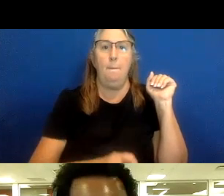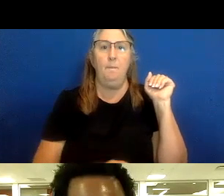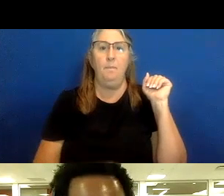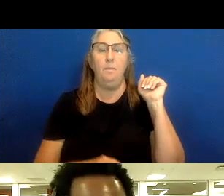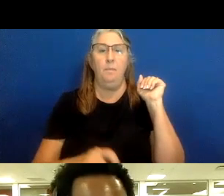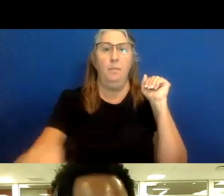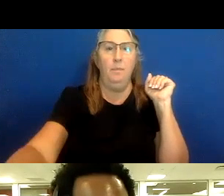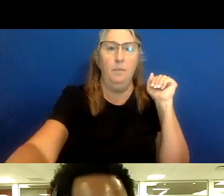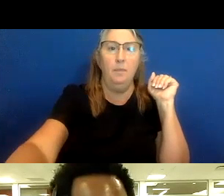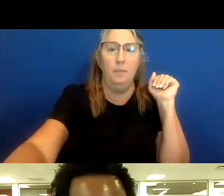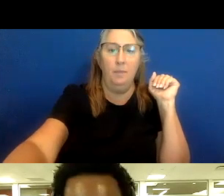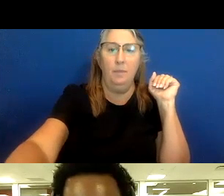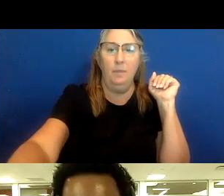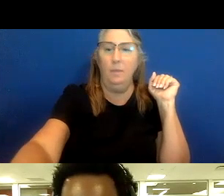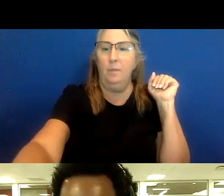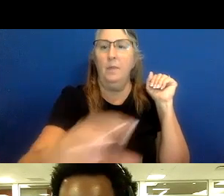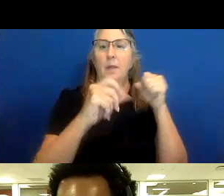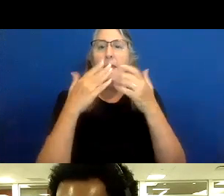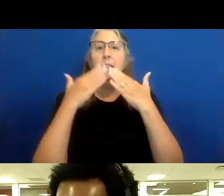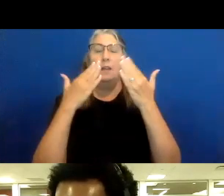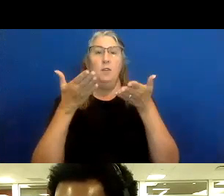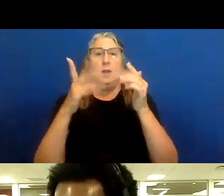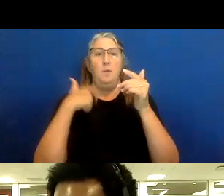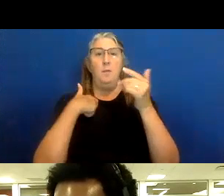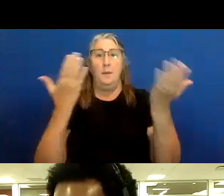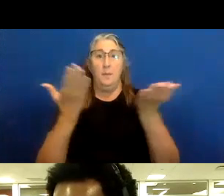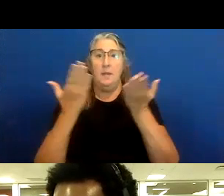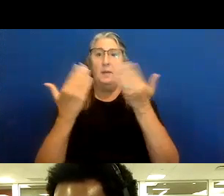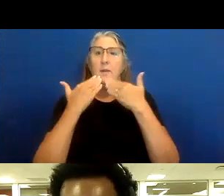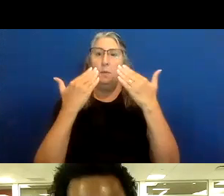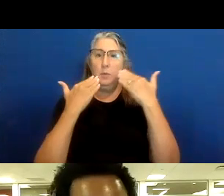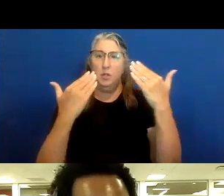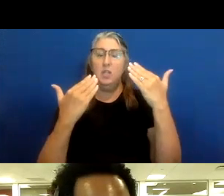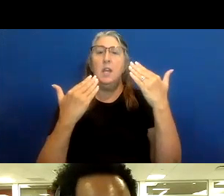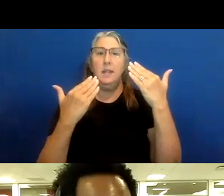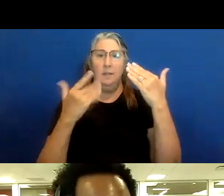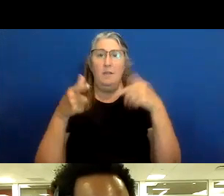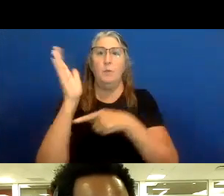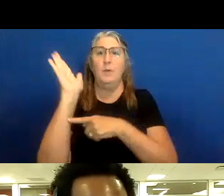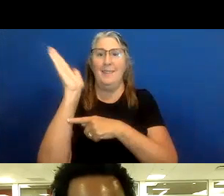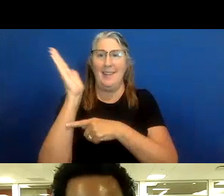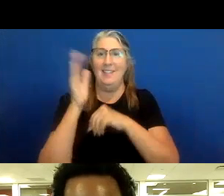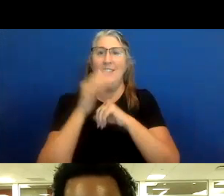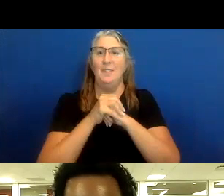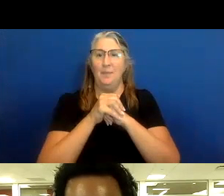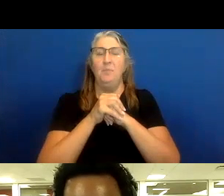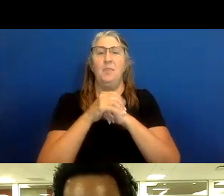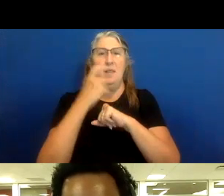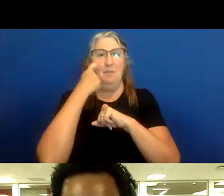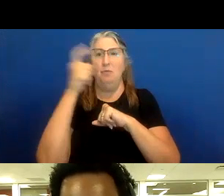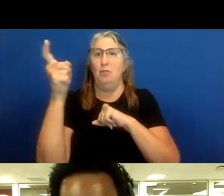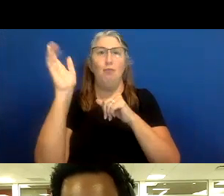I'm happy to be in this space and really appreciate the presentation that we just heard.